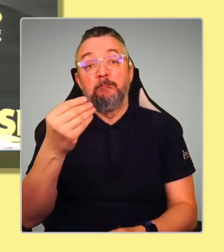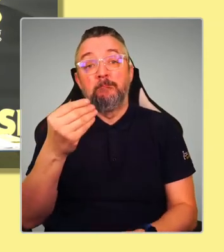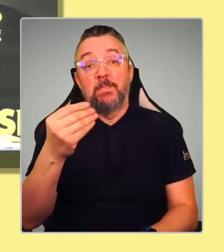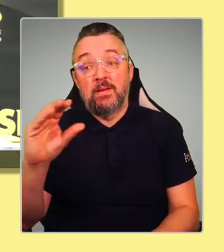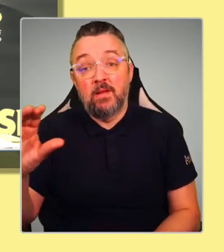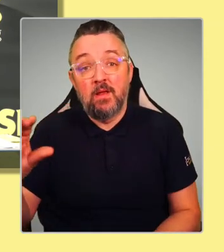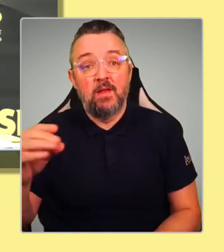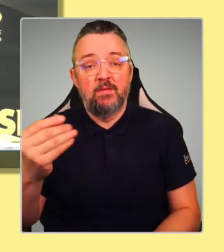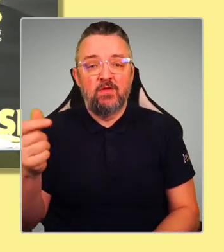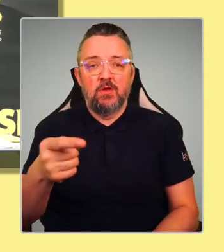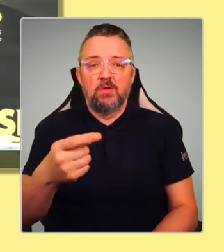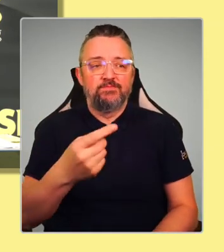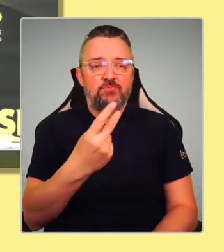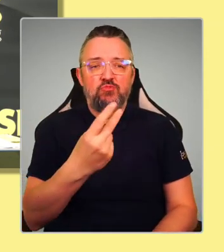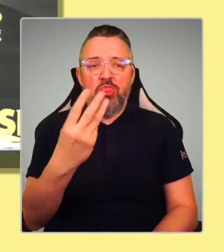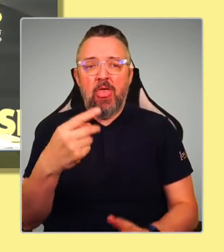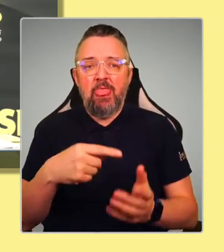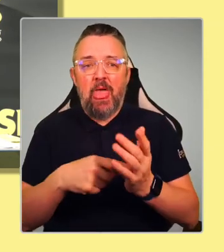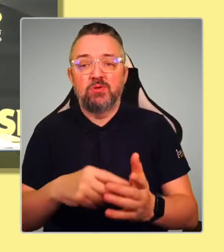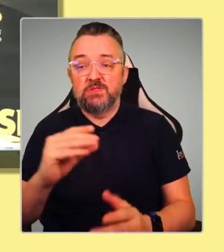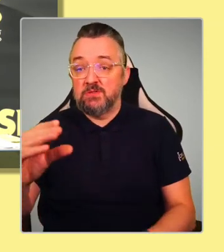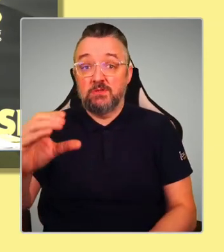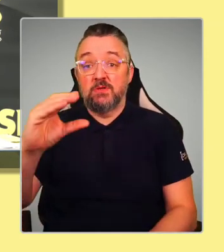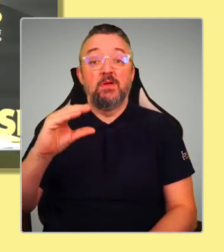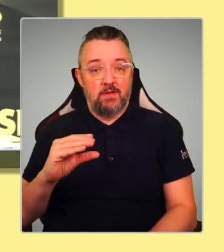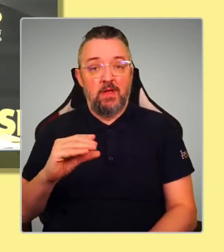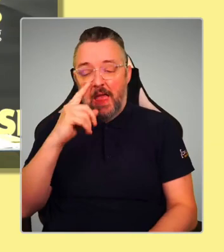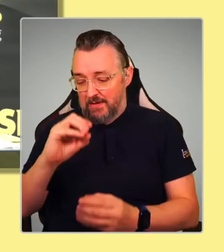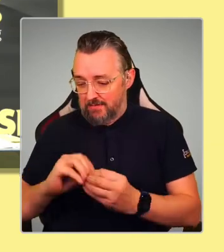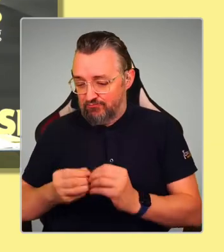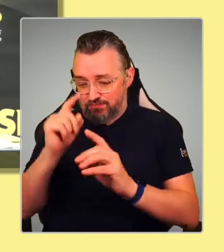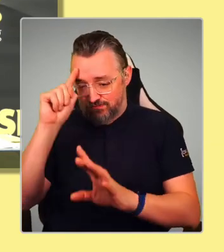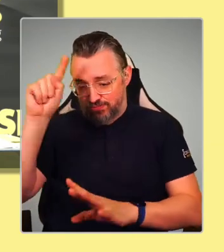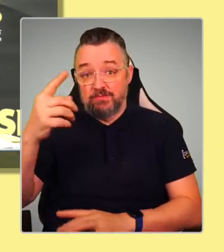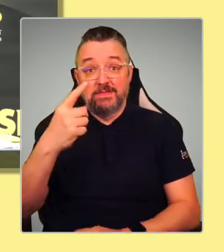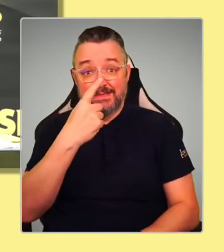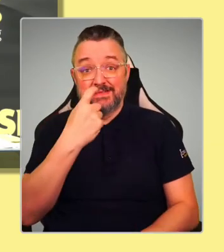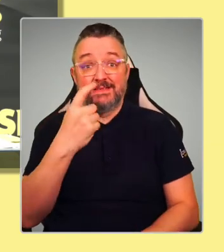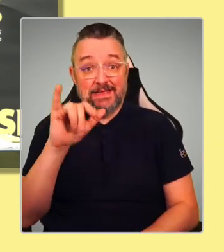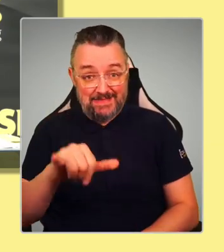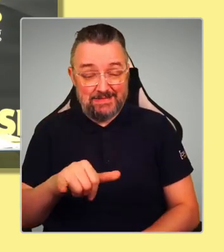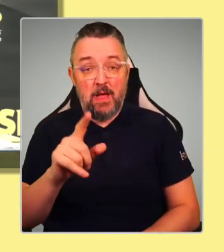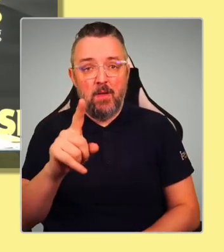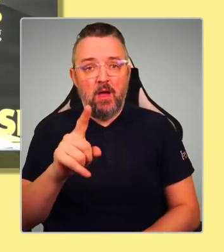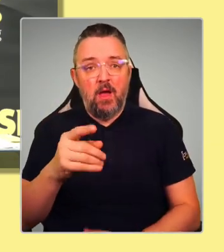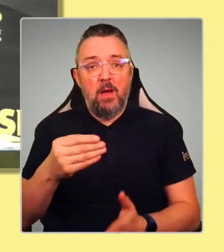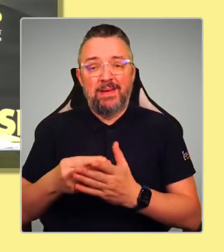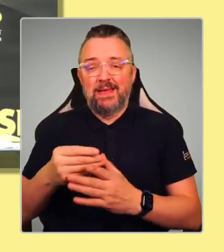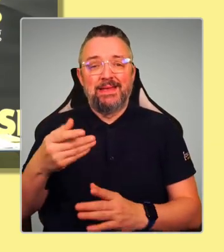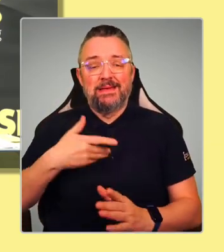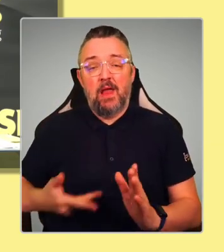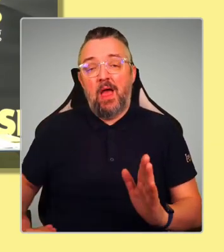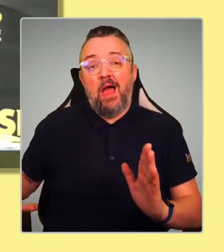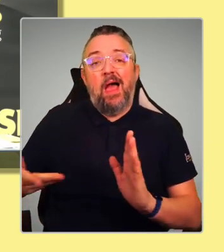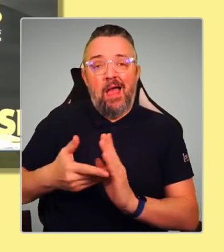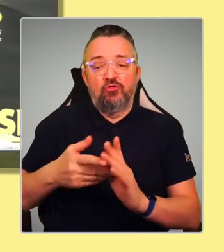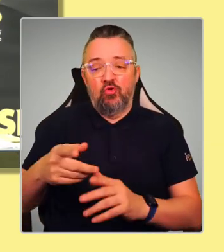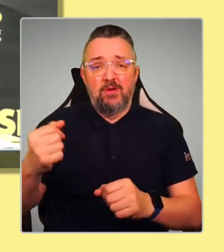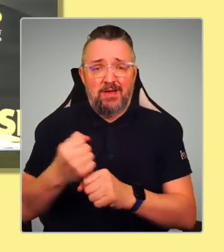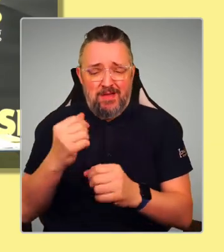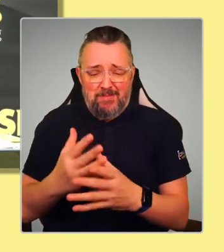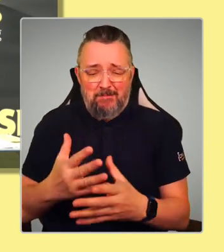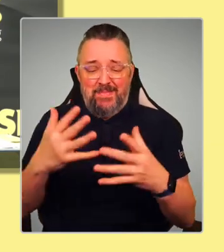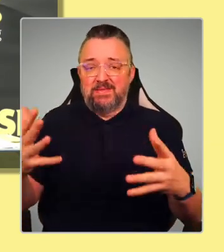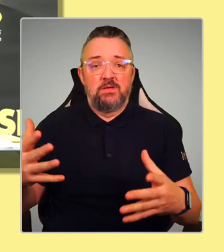pounds, and they can create their innovation. But we're struggling a bit with that money that they need in order to scale up, because at that point, you need millions of